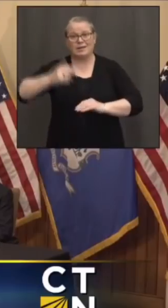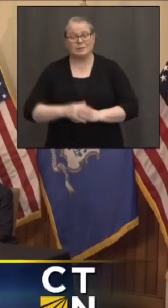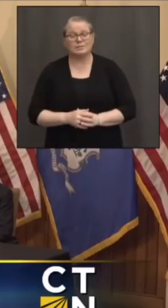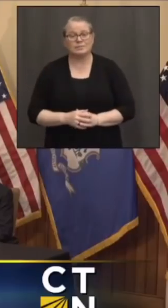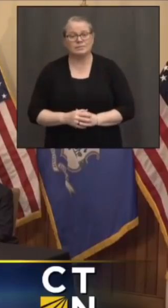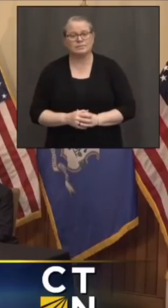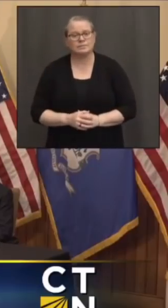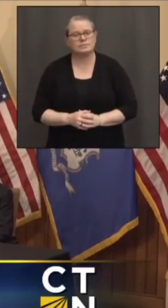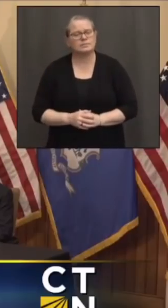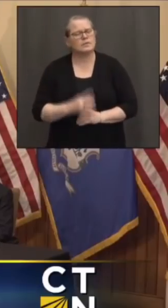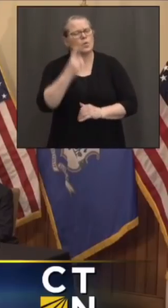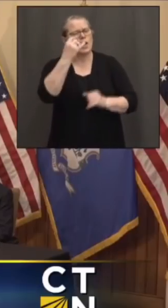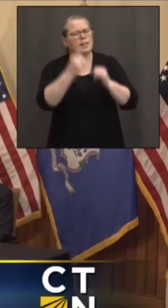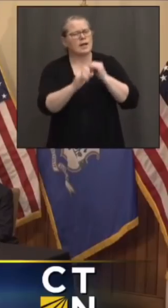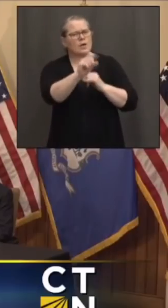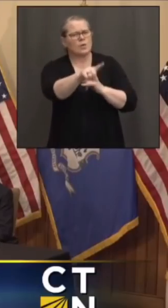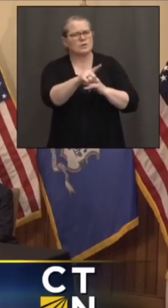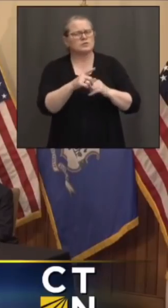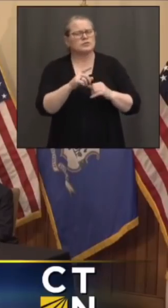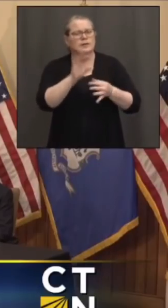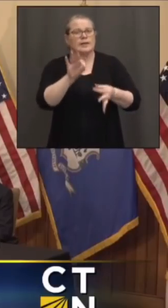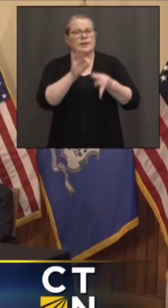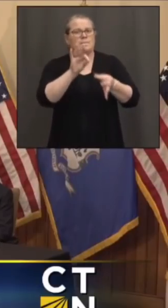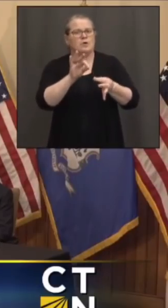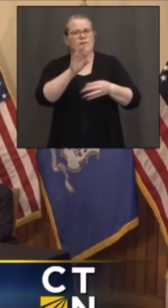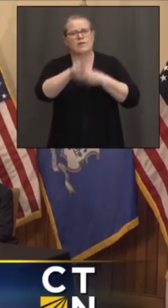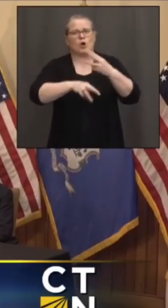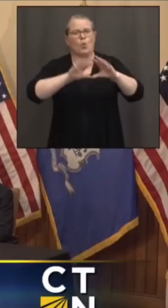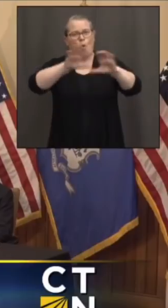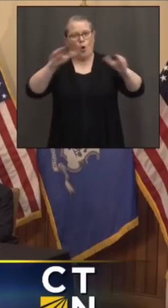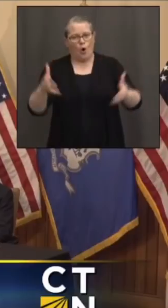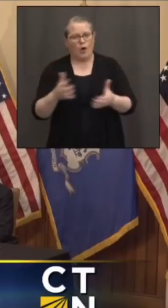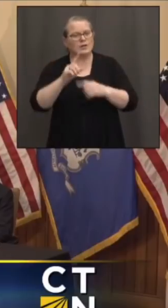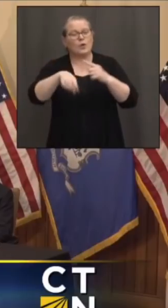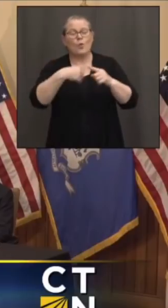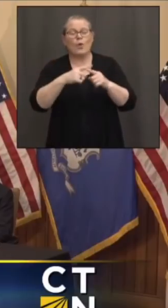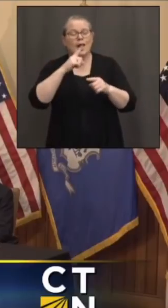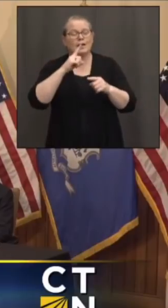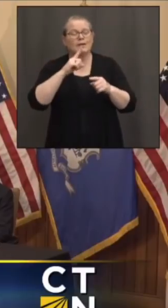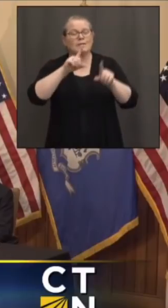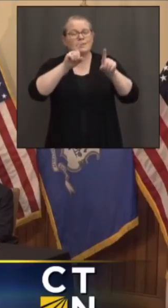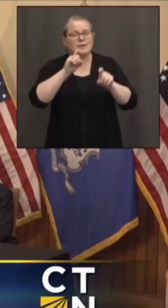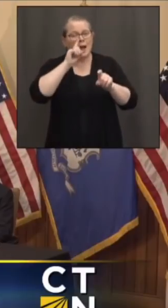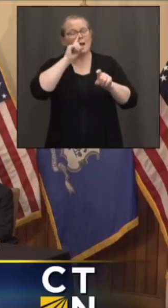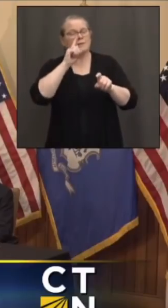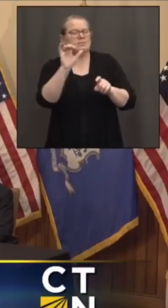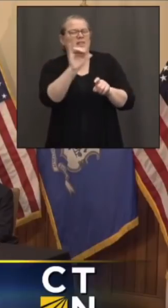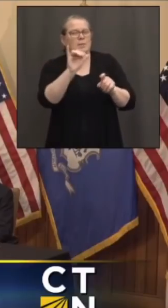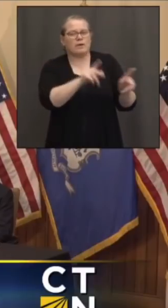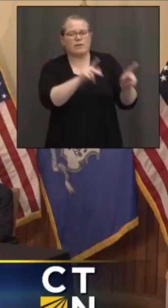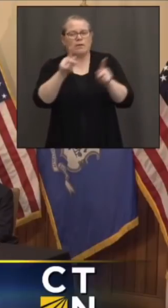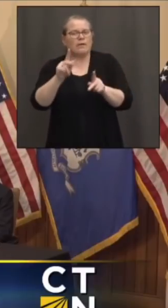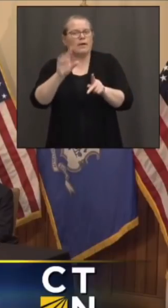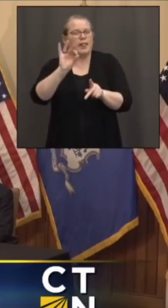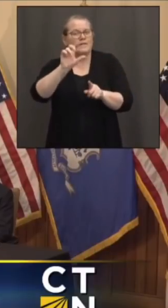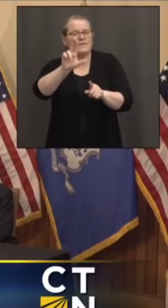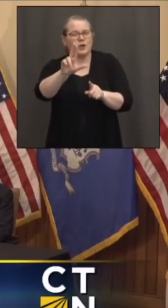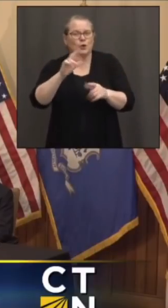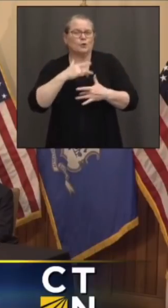testing would more closely look like we have for the flu, which is primarily done at doctor's offices or urgent cares?